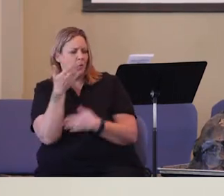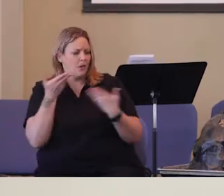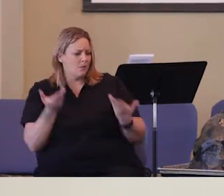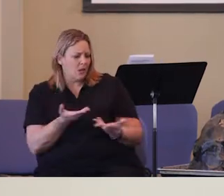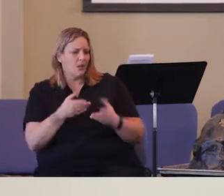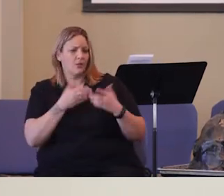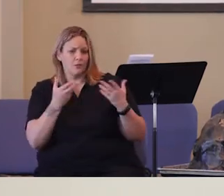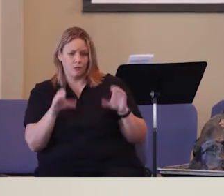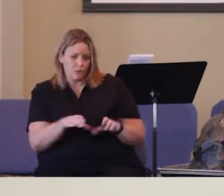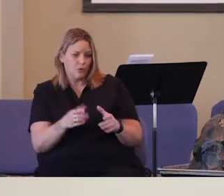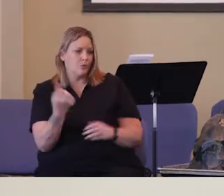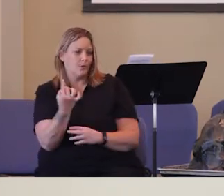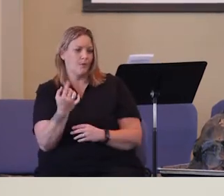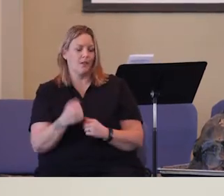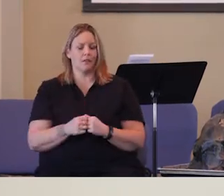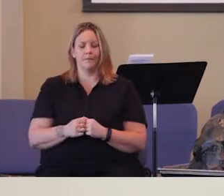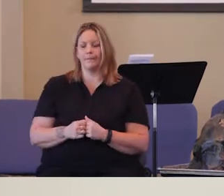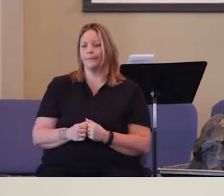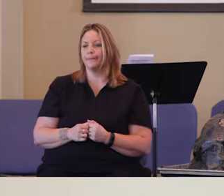Do something for us.